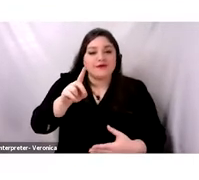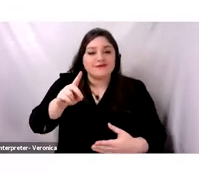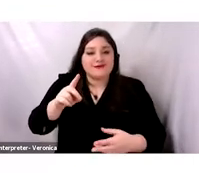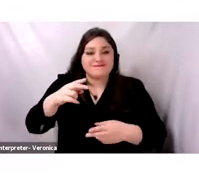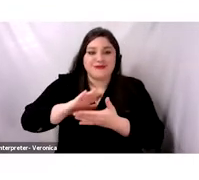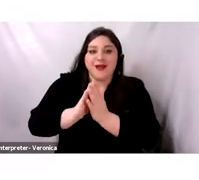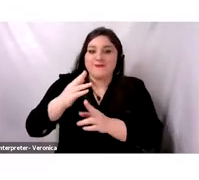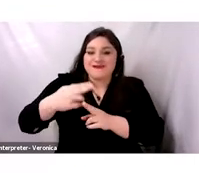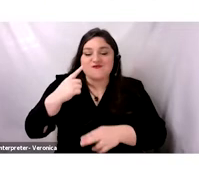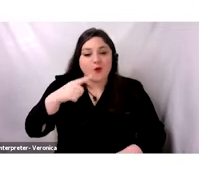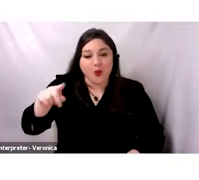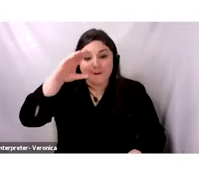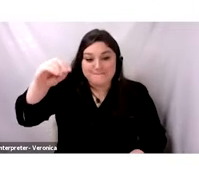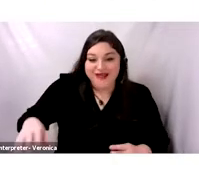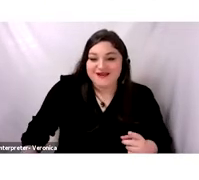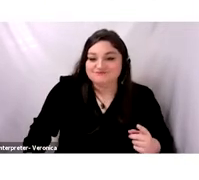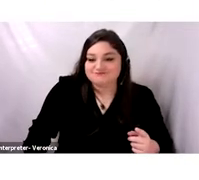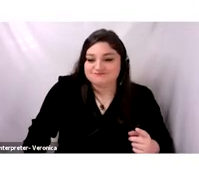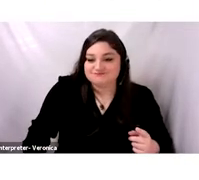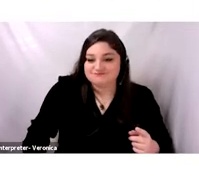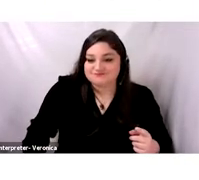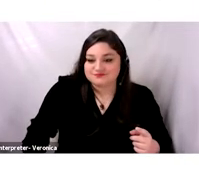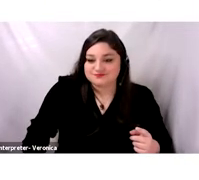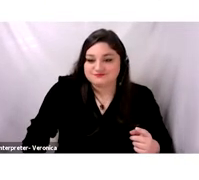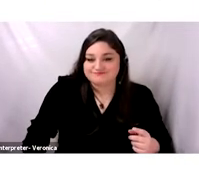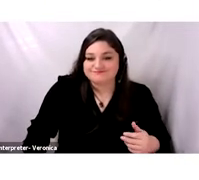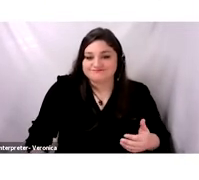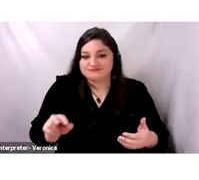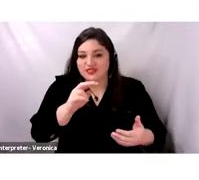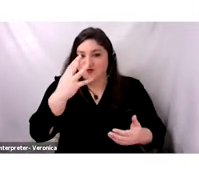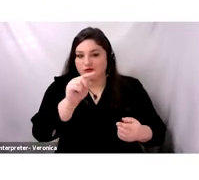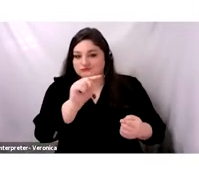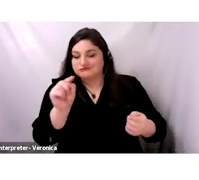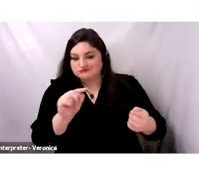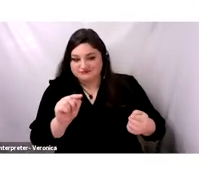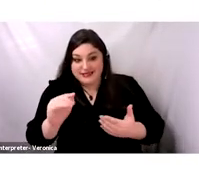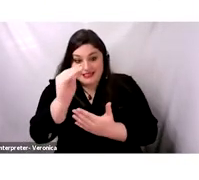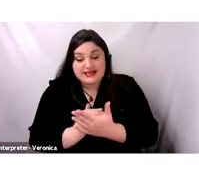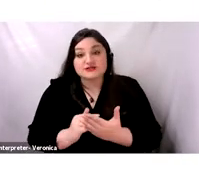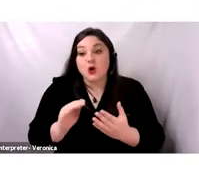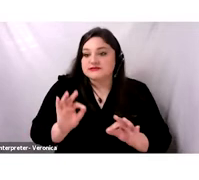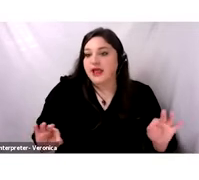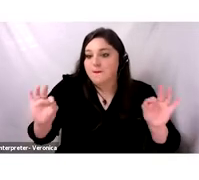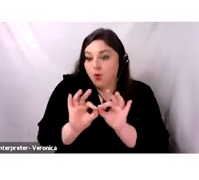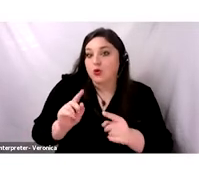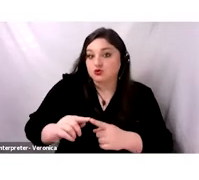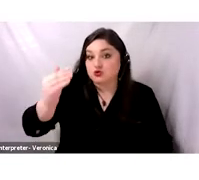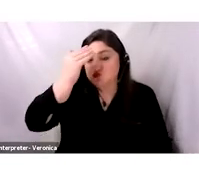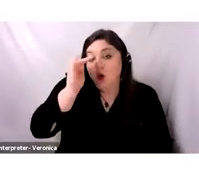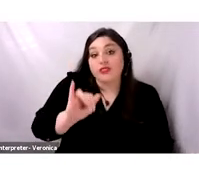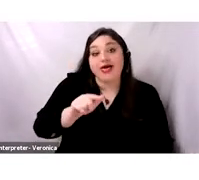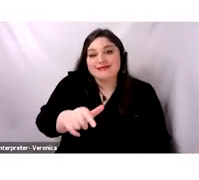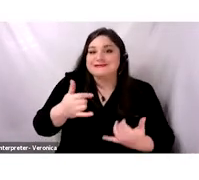Ma'muniyya, Mutawakkiliyya, Ibrahimiya. So this is very important to know that it is still part of our indigenous